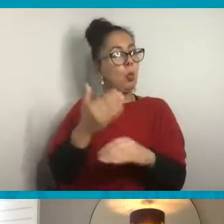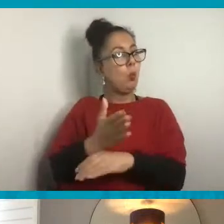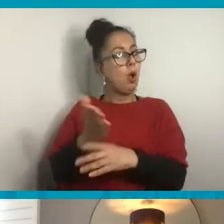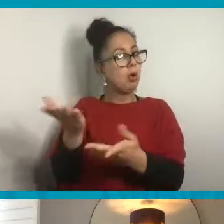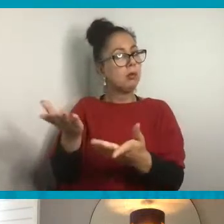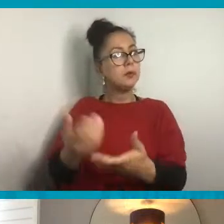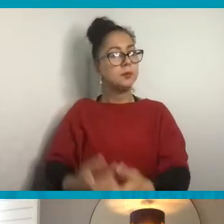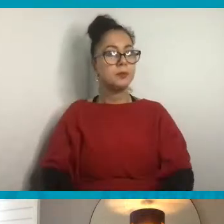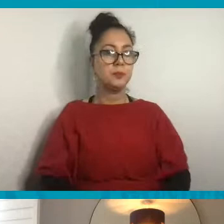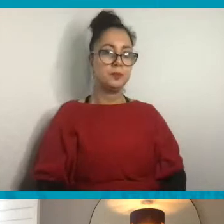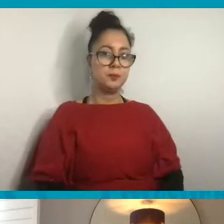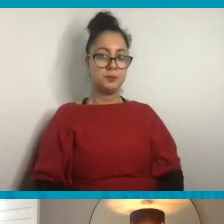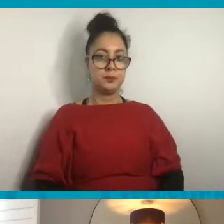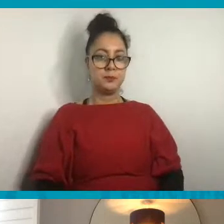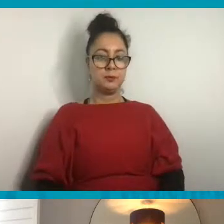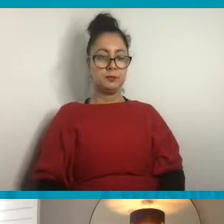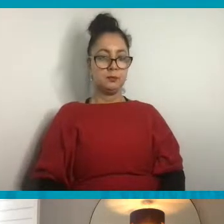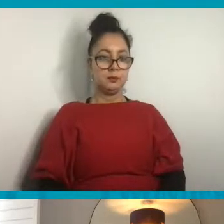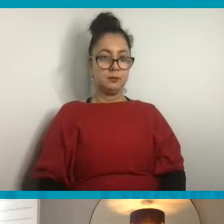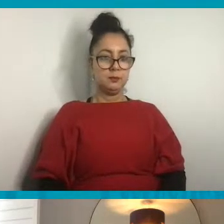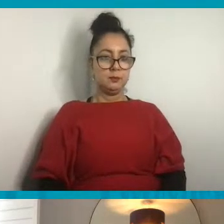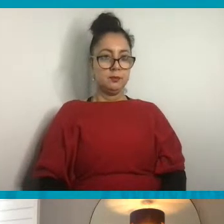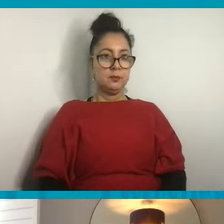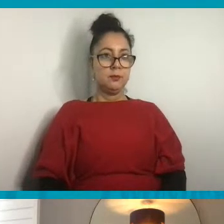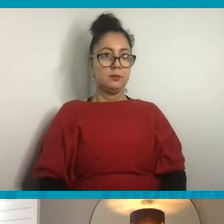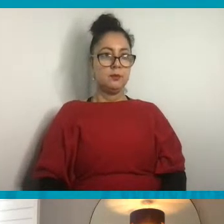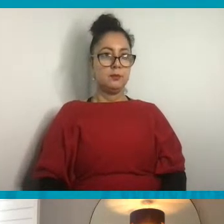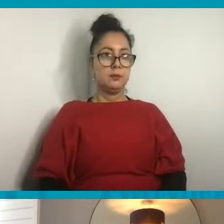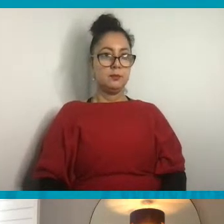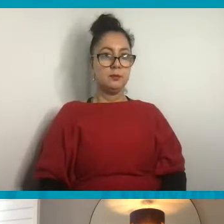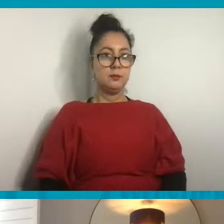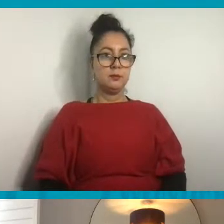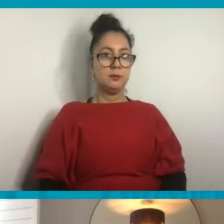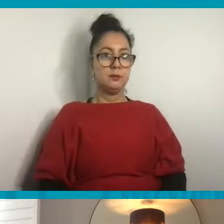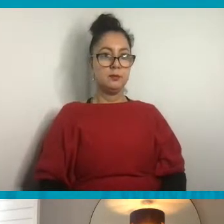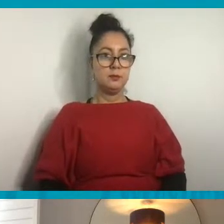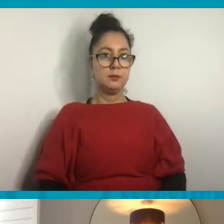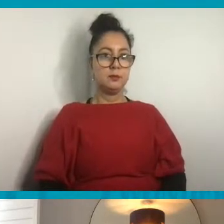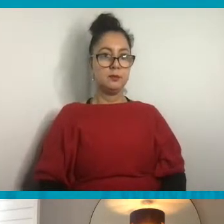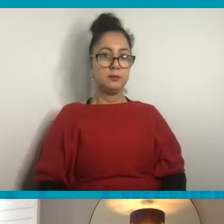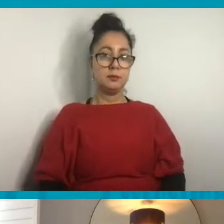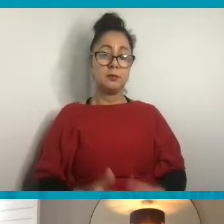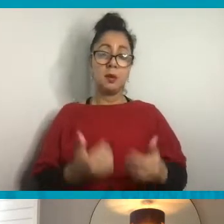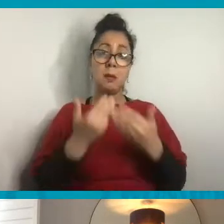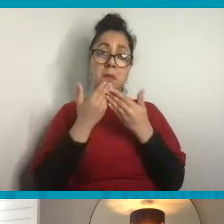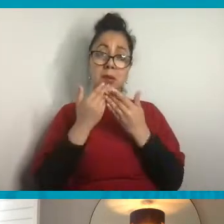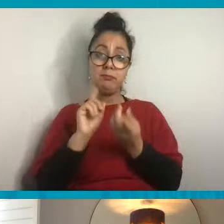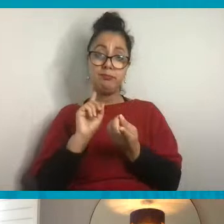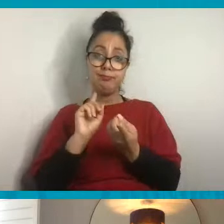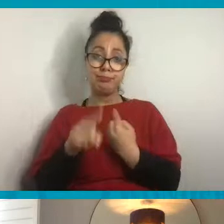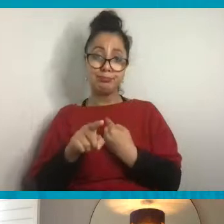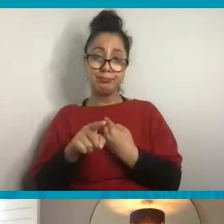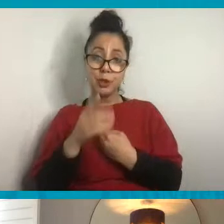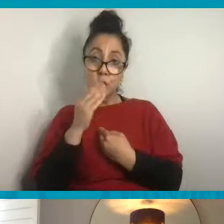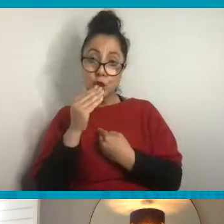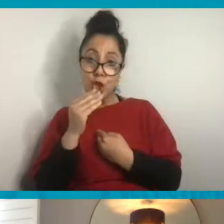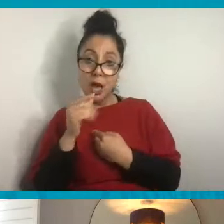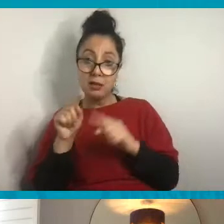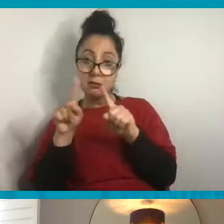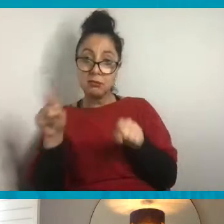So while you're doing that, you again, pop that into the chat. That'd be really helpful.